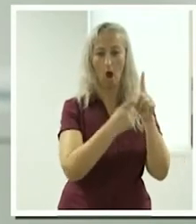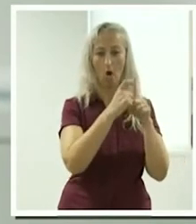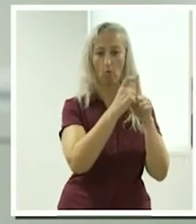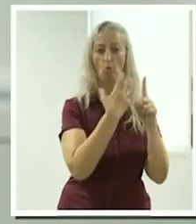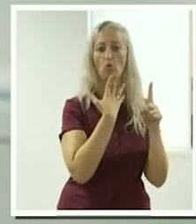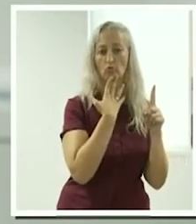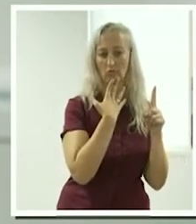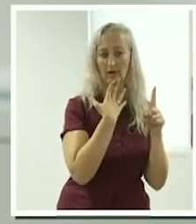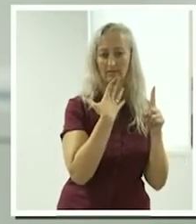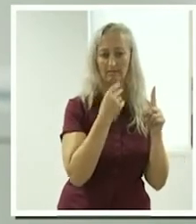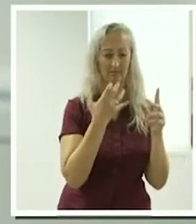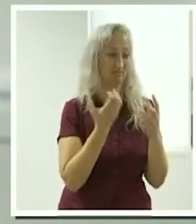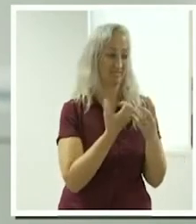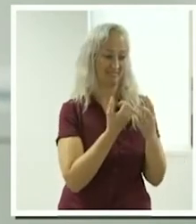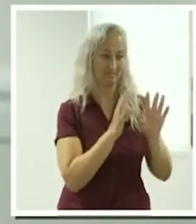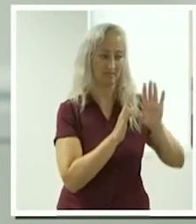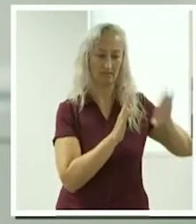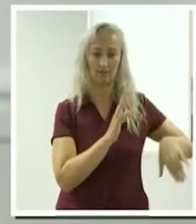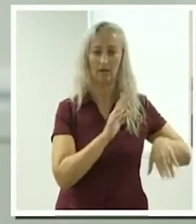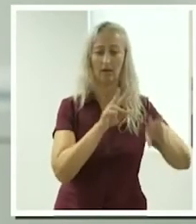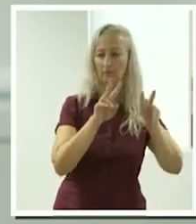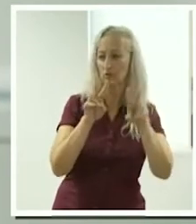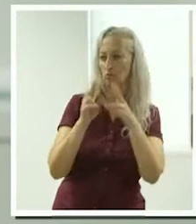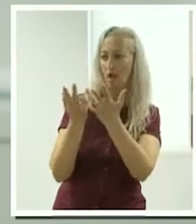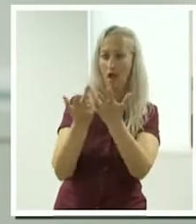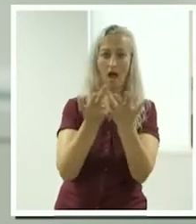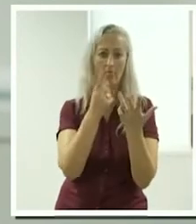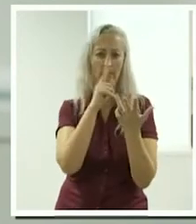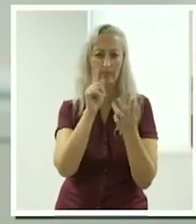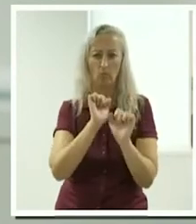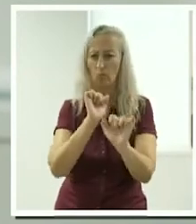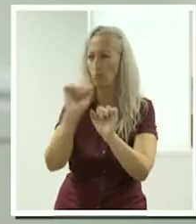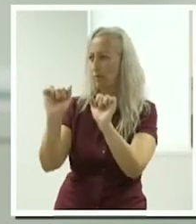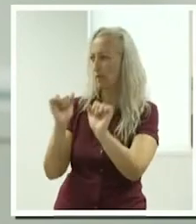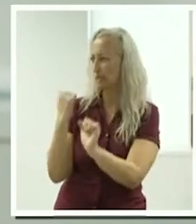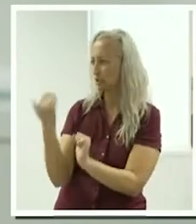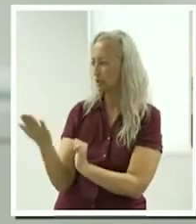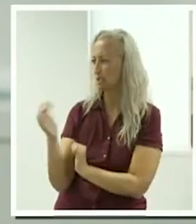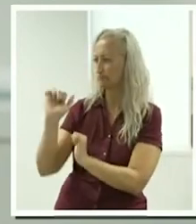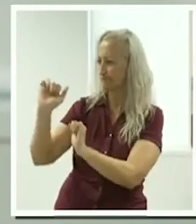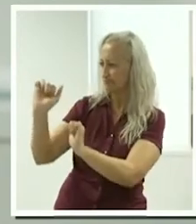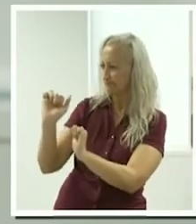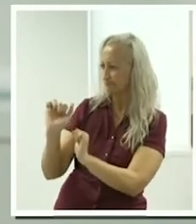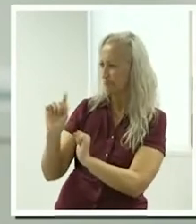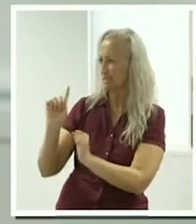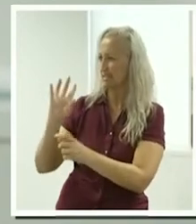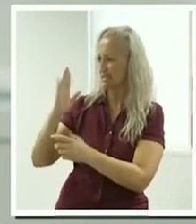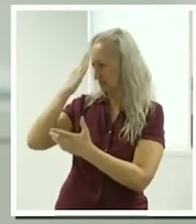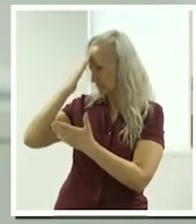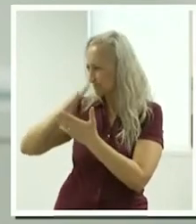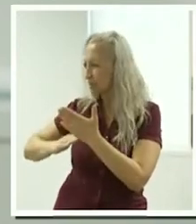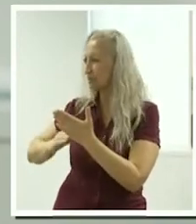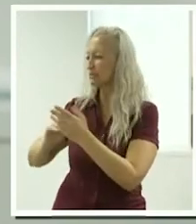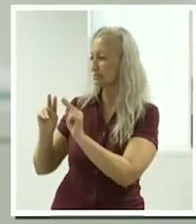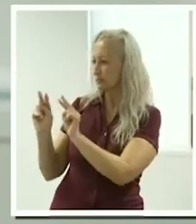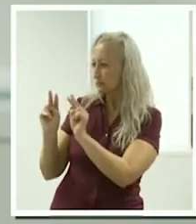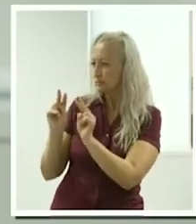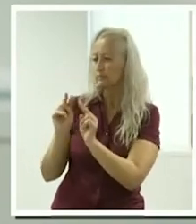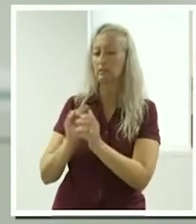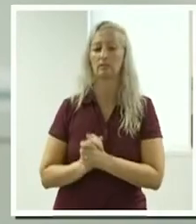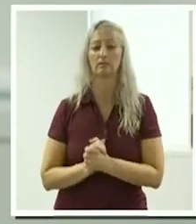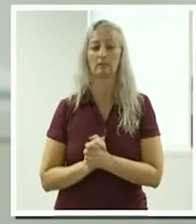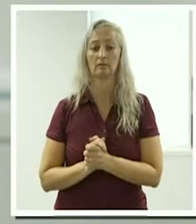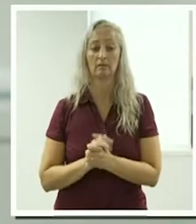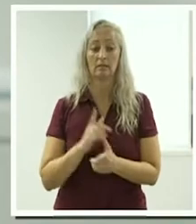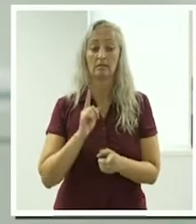to look at what everyone else is charging online and see what their experiences are. I've also had clients offer to pay me slightly